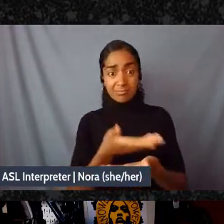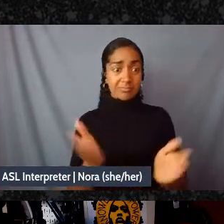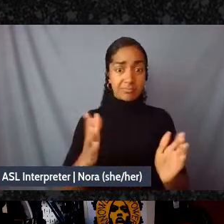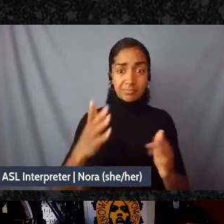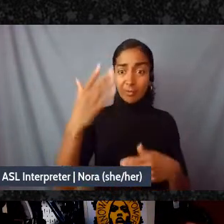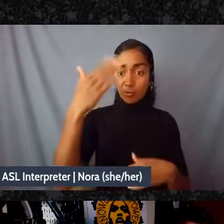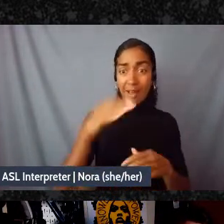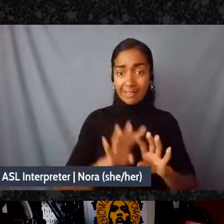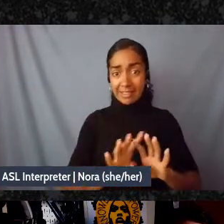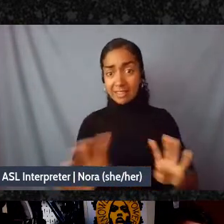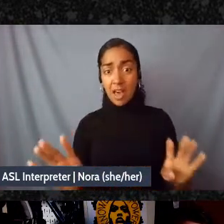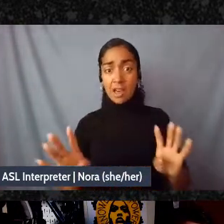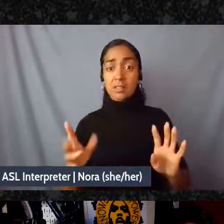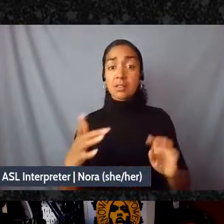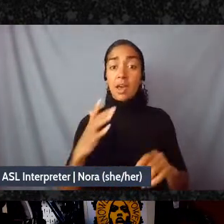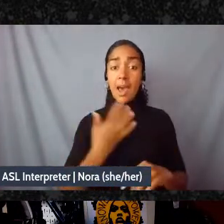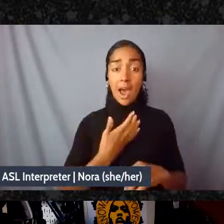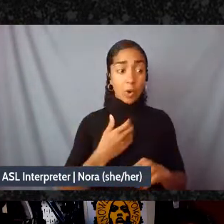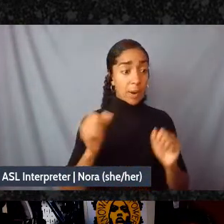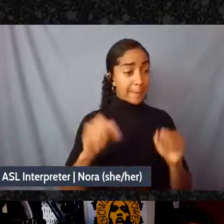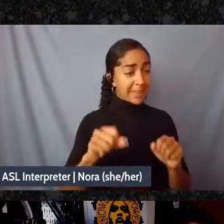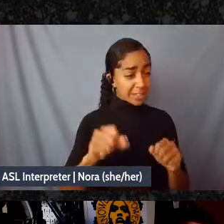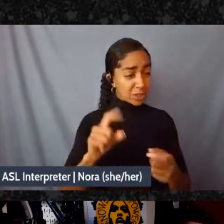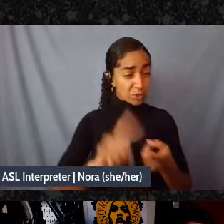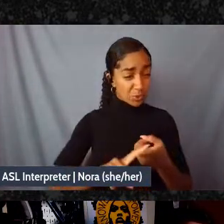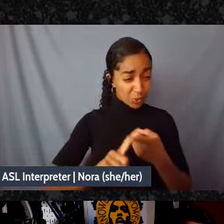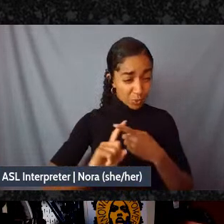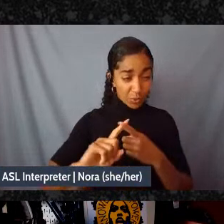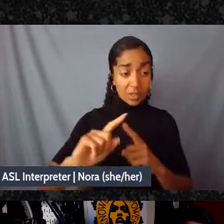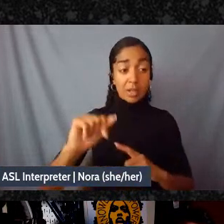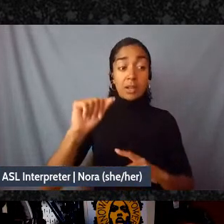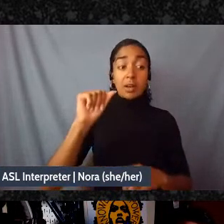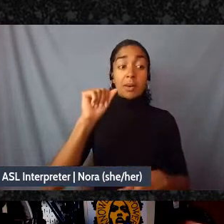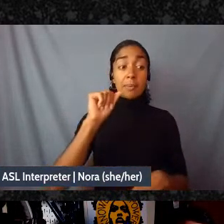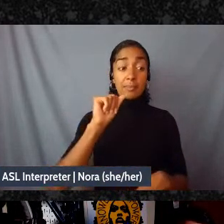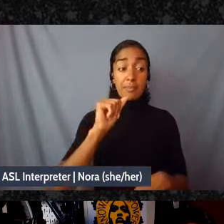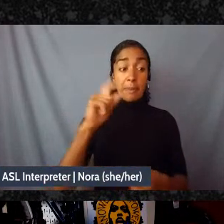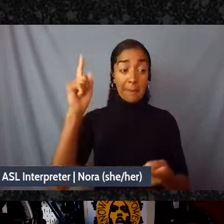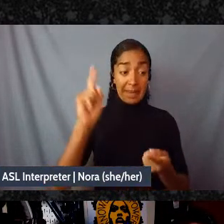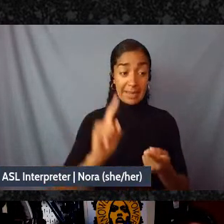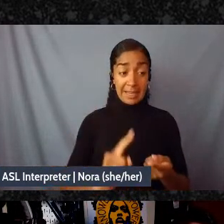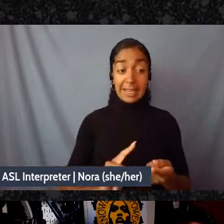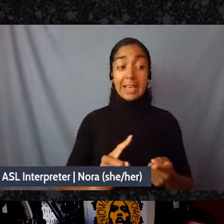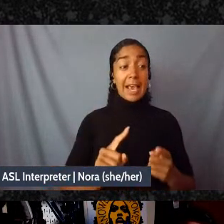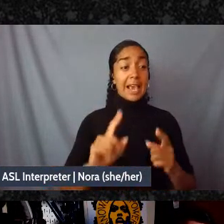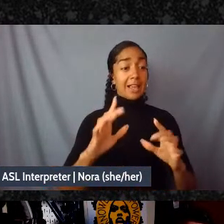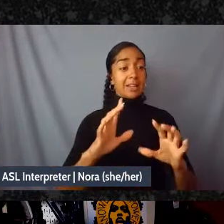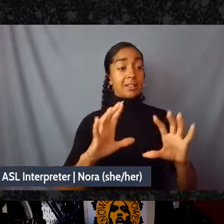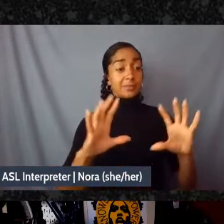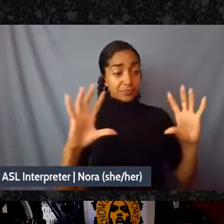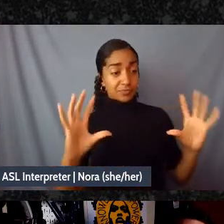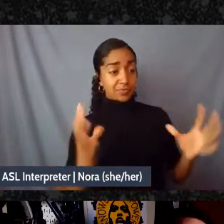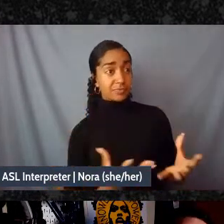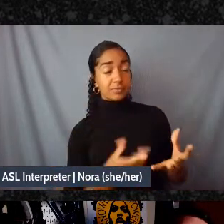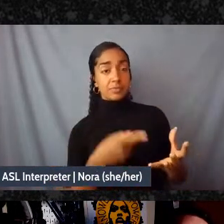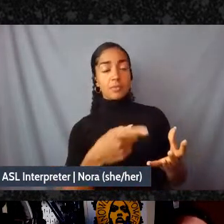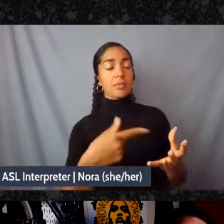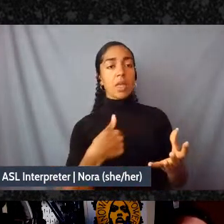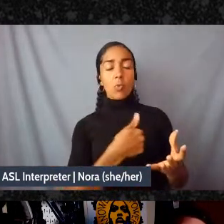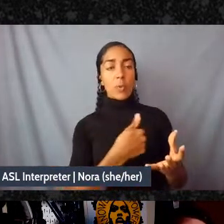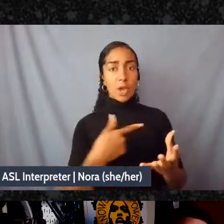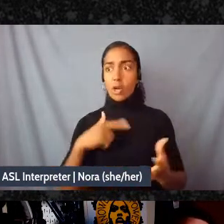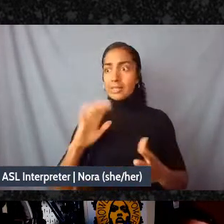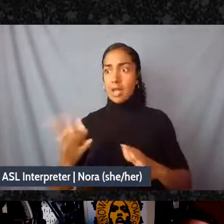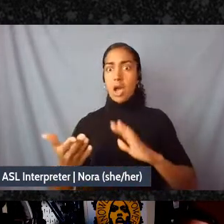because you know we're dying on mass scale and we're expected to salvage unsustainable ways of